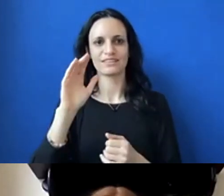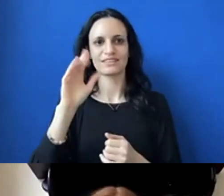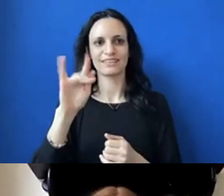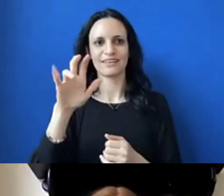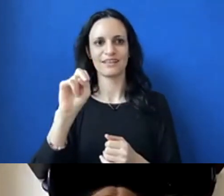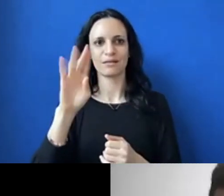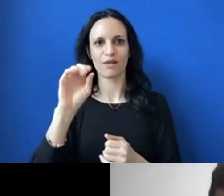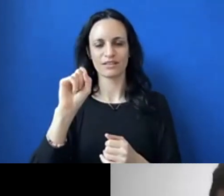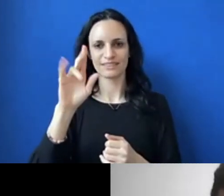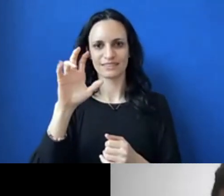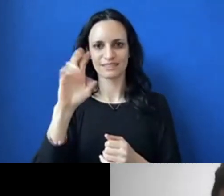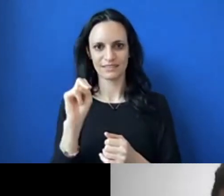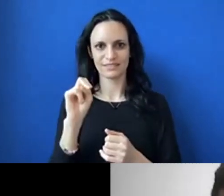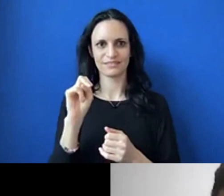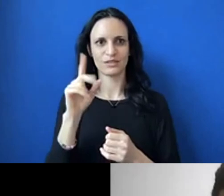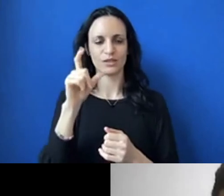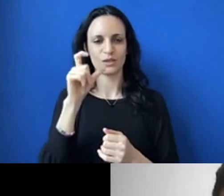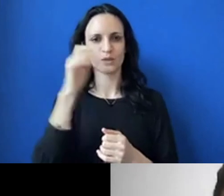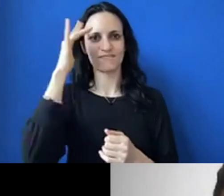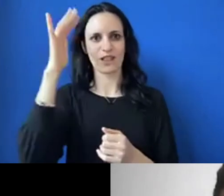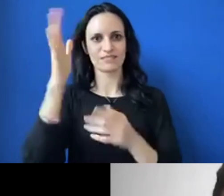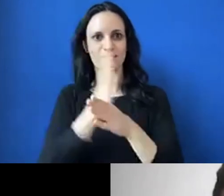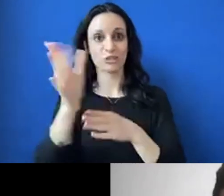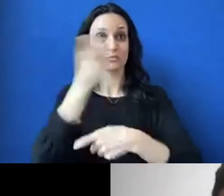who is a philosophy major.